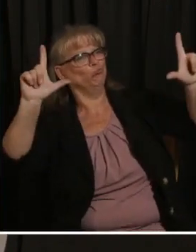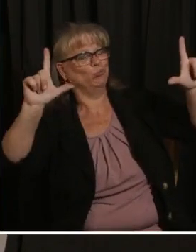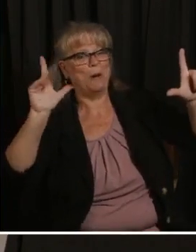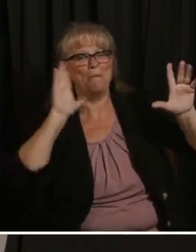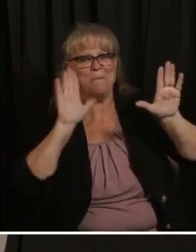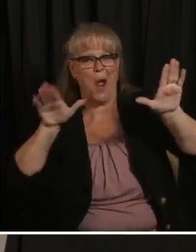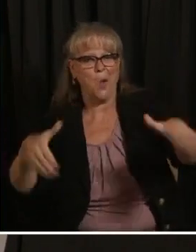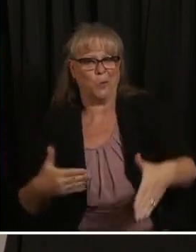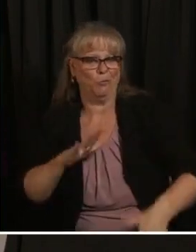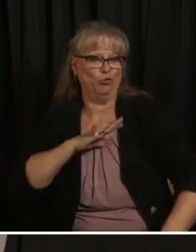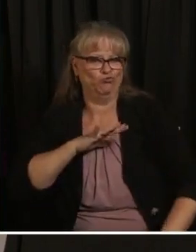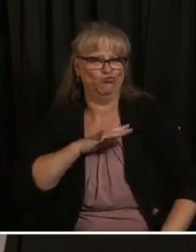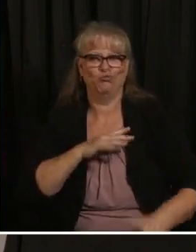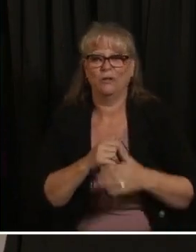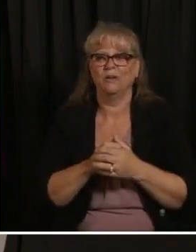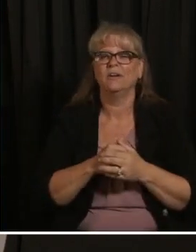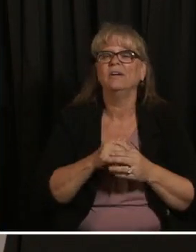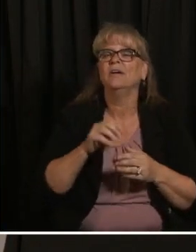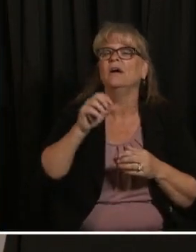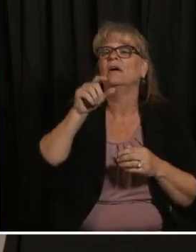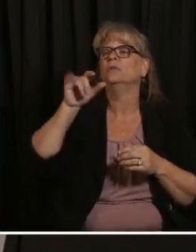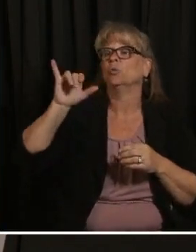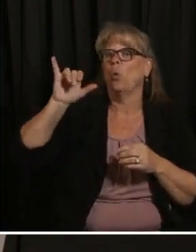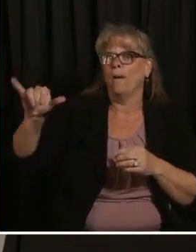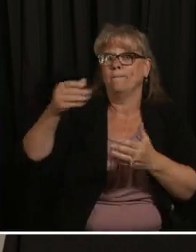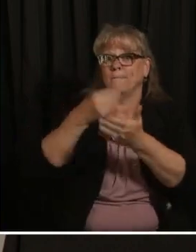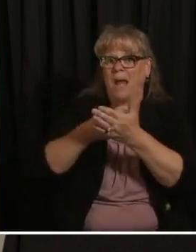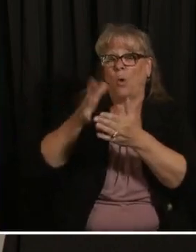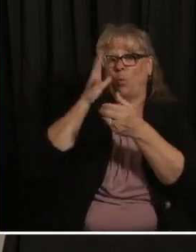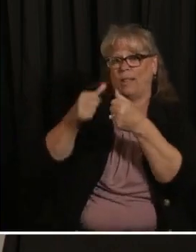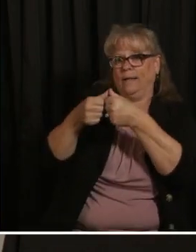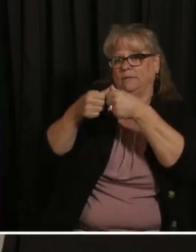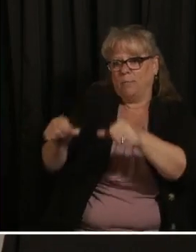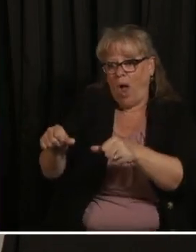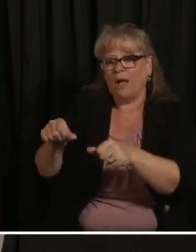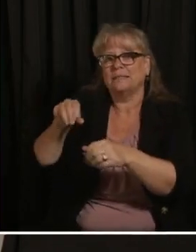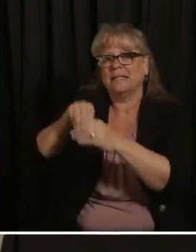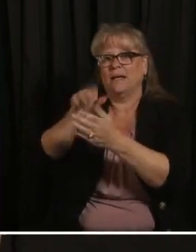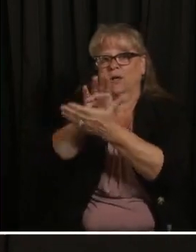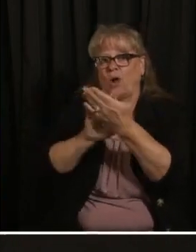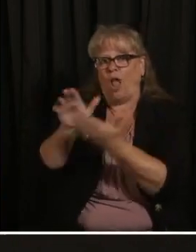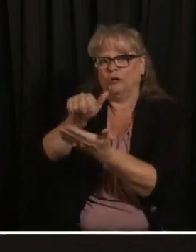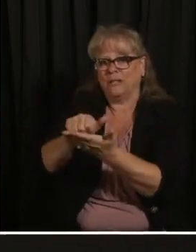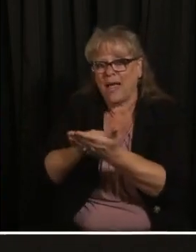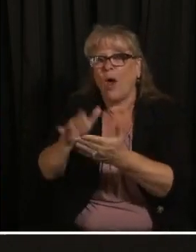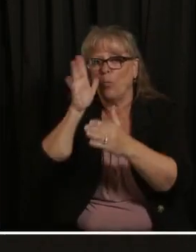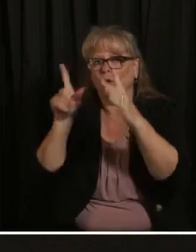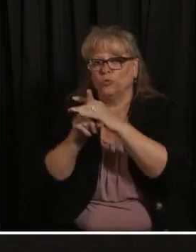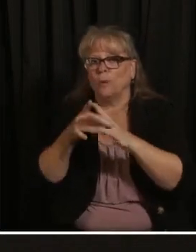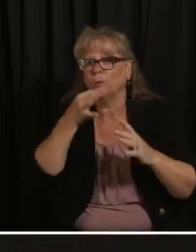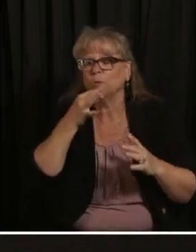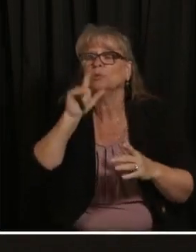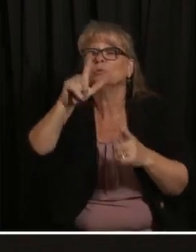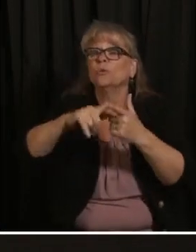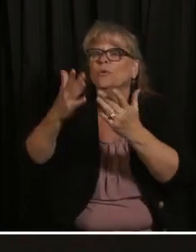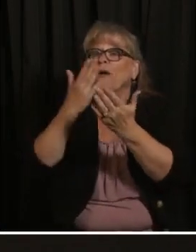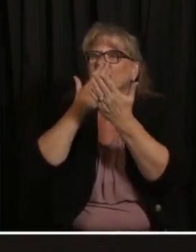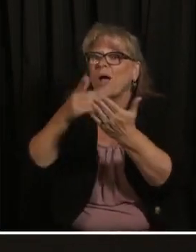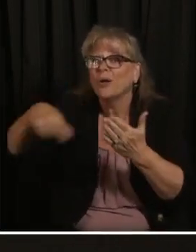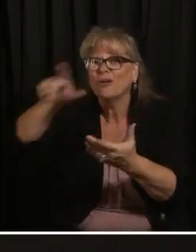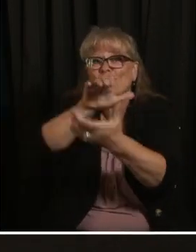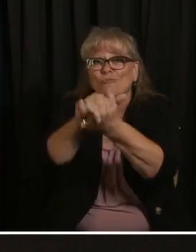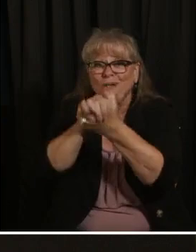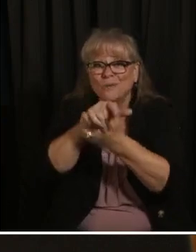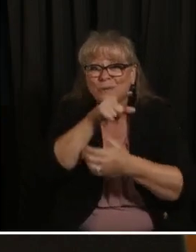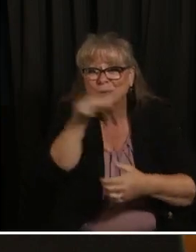just shows up in a college events account digitally as everything is these days but um you get those as souvenirs so thank you and congratulations thank you